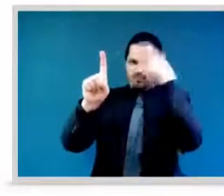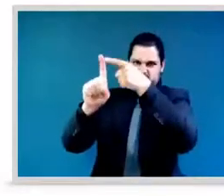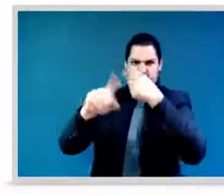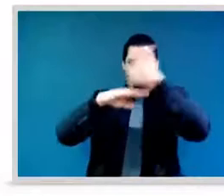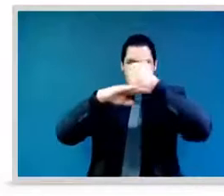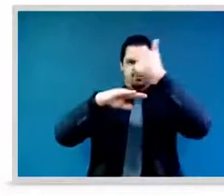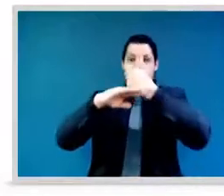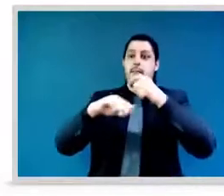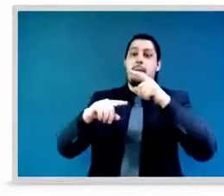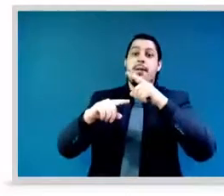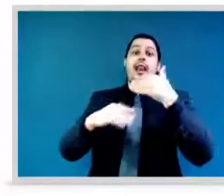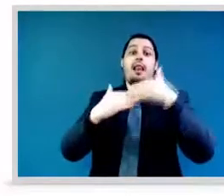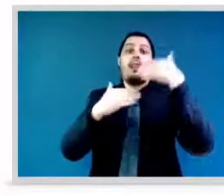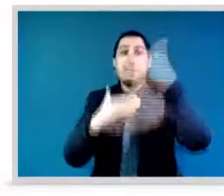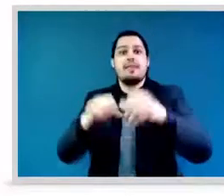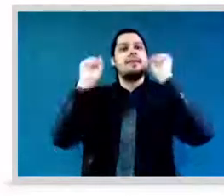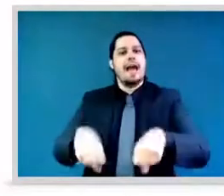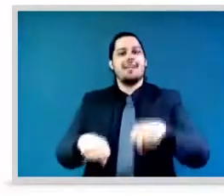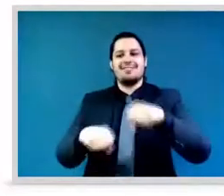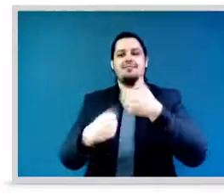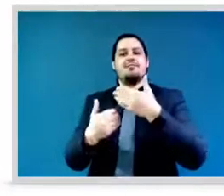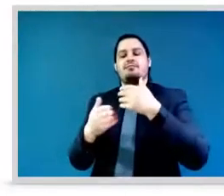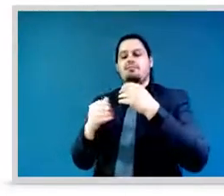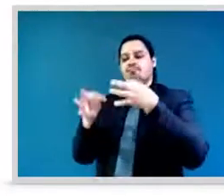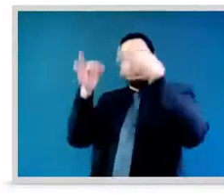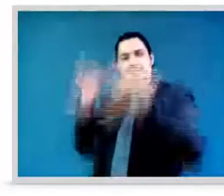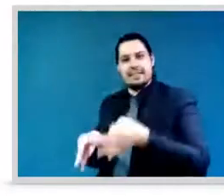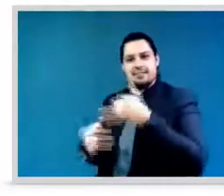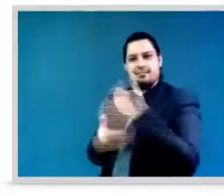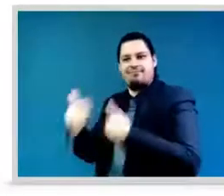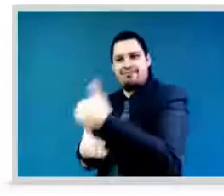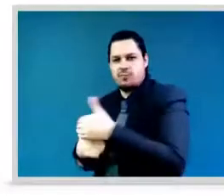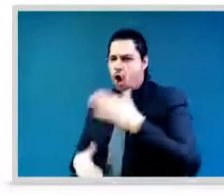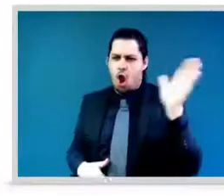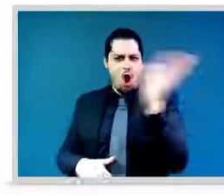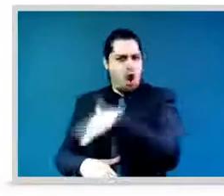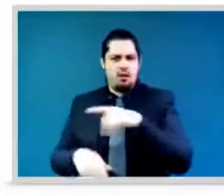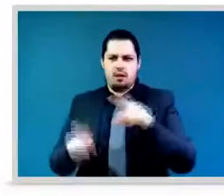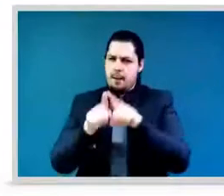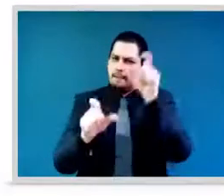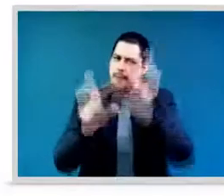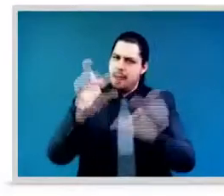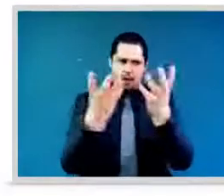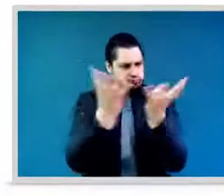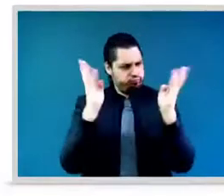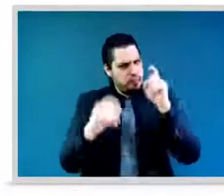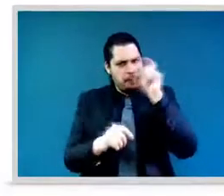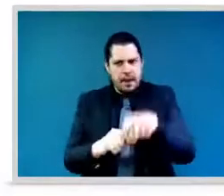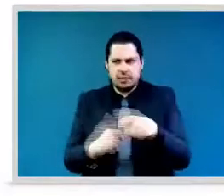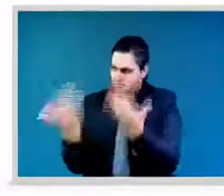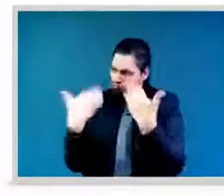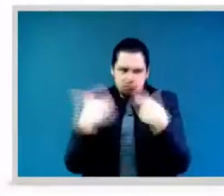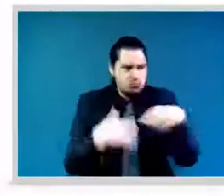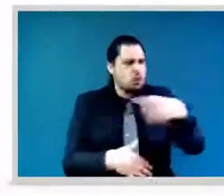taken, this would not be acceptable. So we should go forward and, of course, take into account the